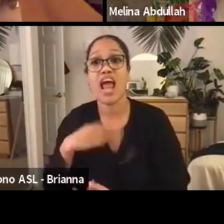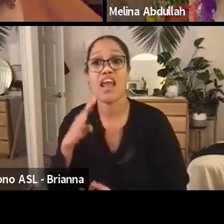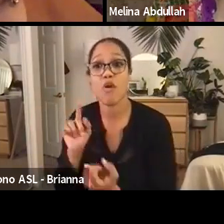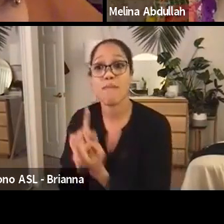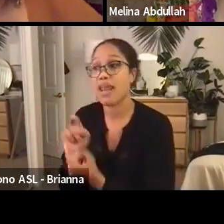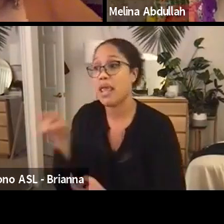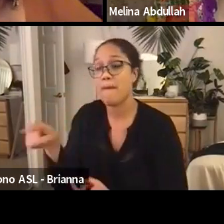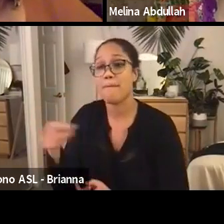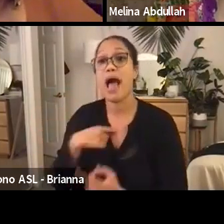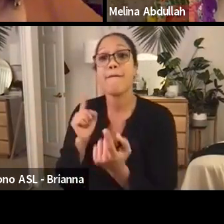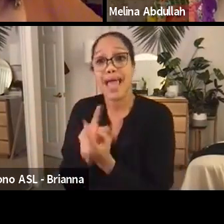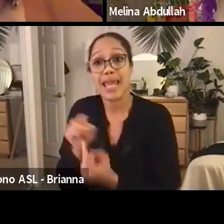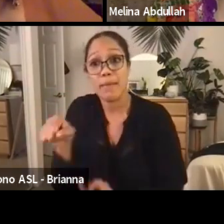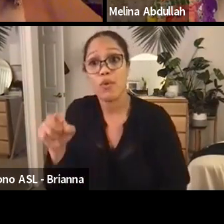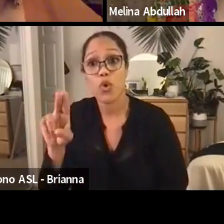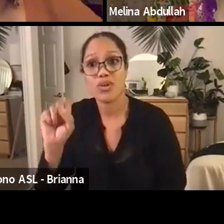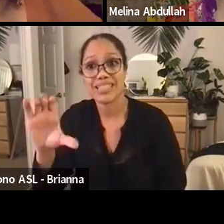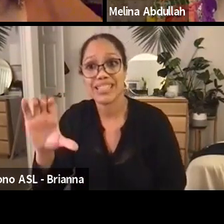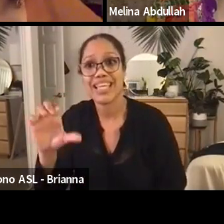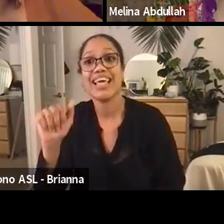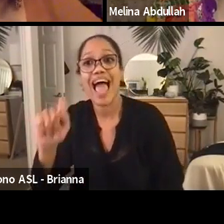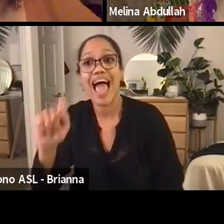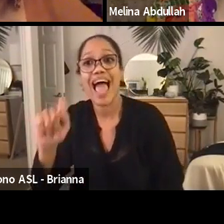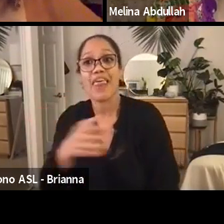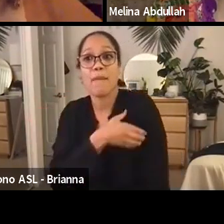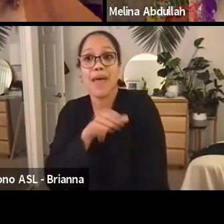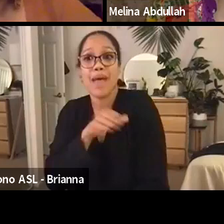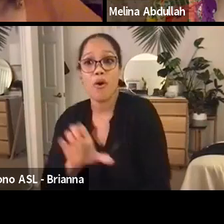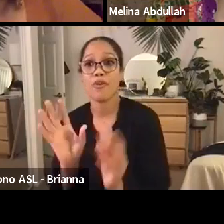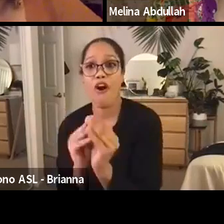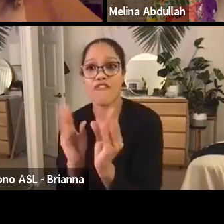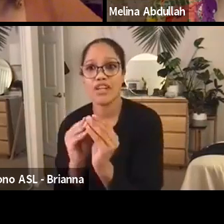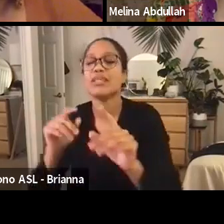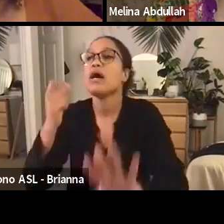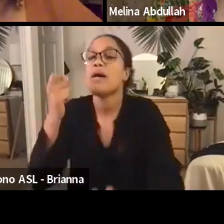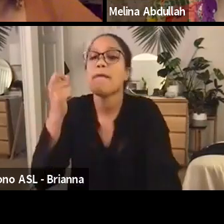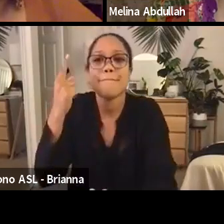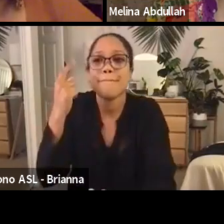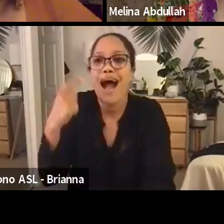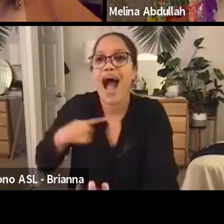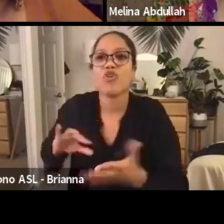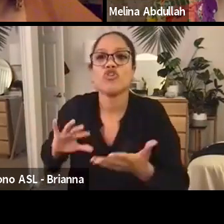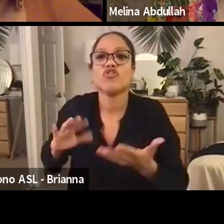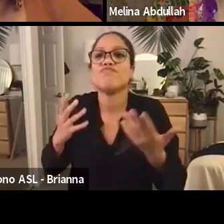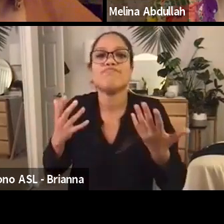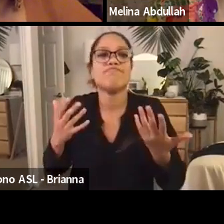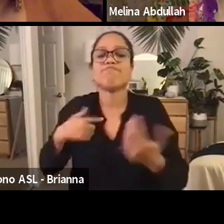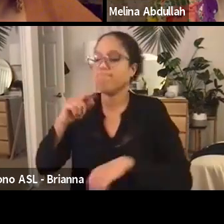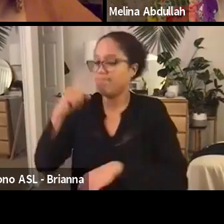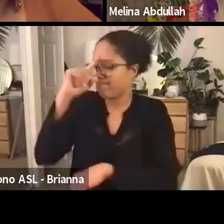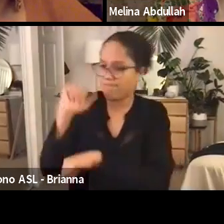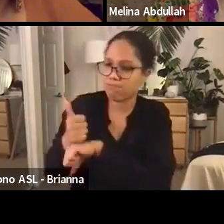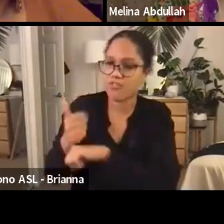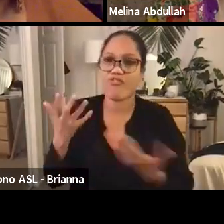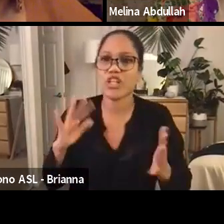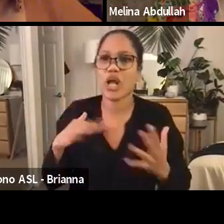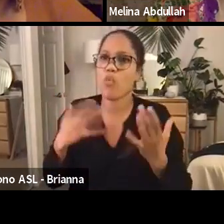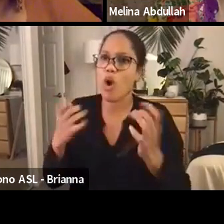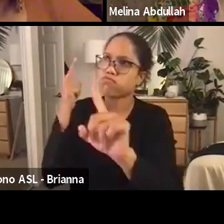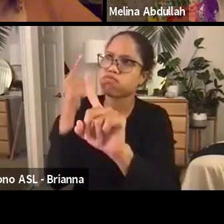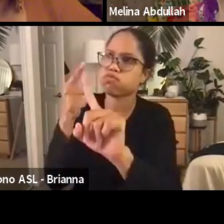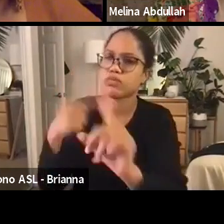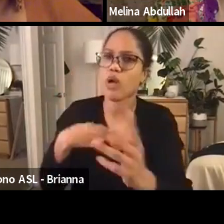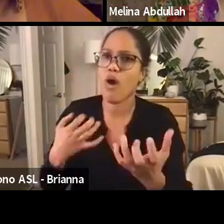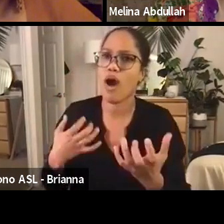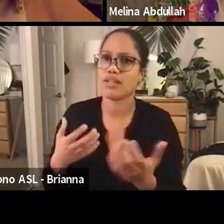met him at USC, um, at the Empowerment Congress, but, um, I was already on a mission. And while I thank him for his support, um,